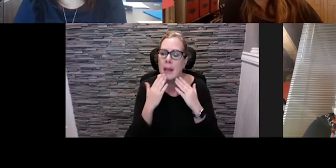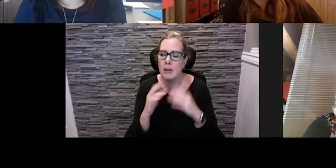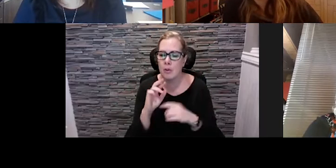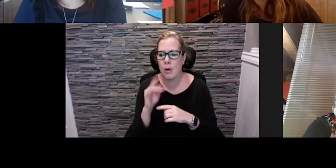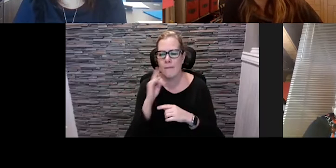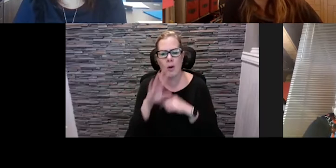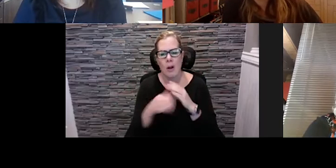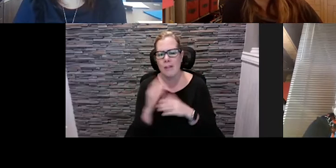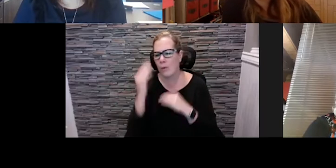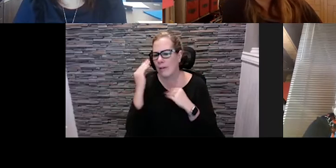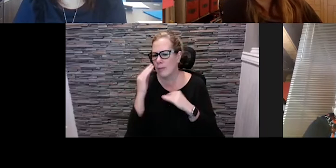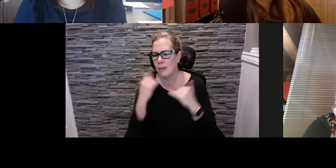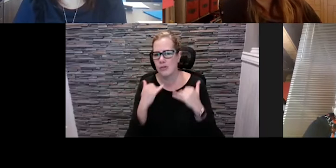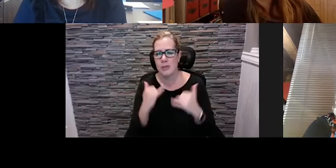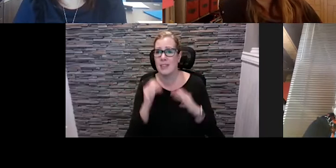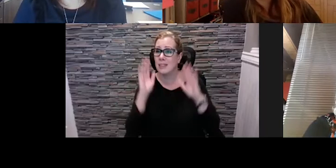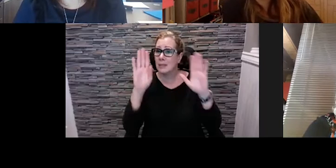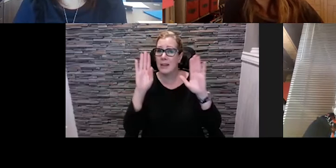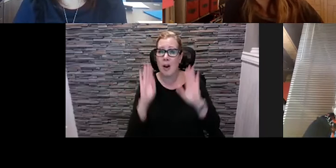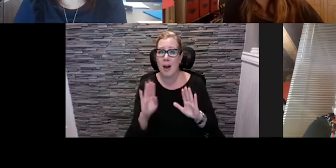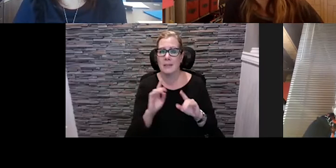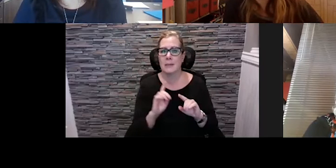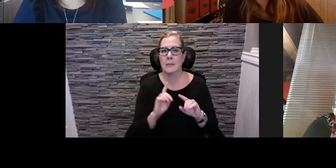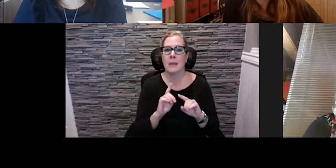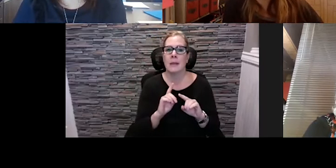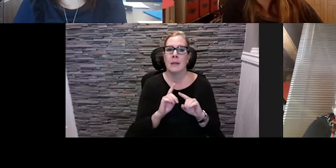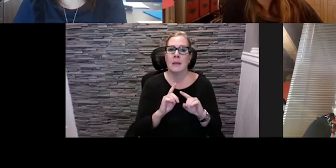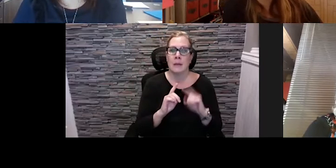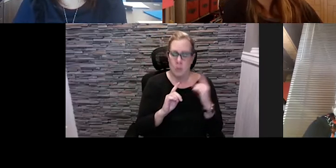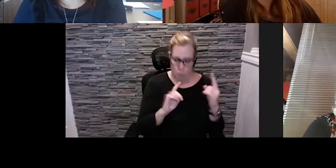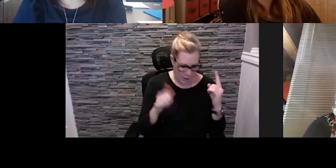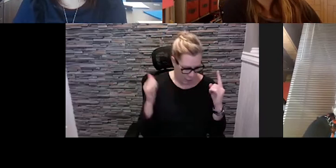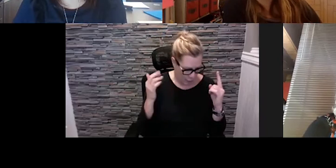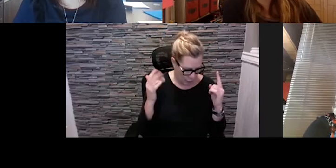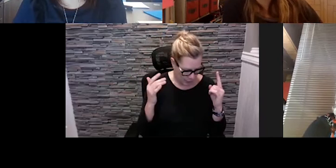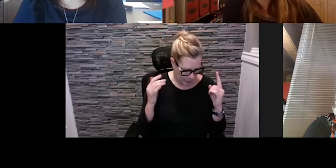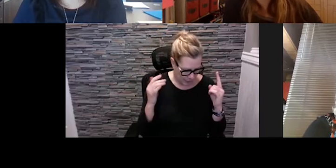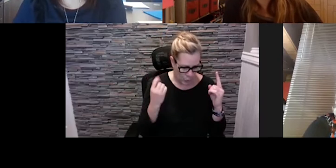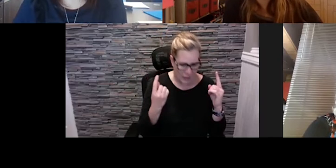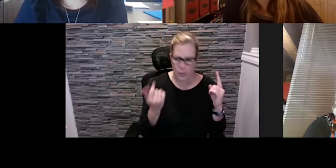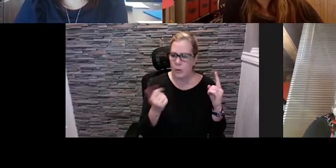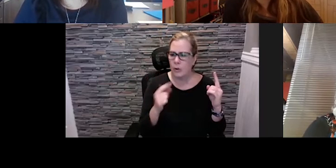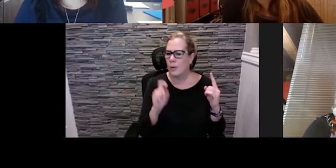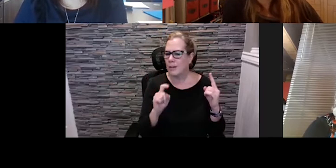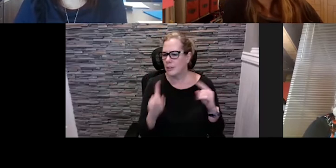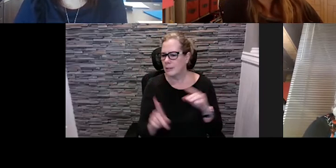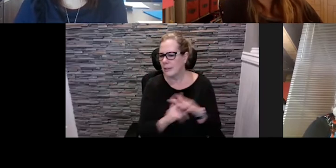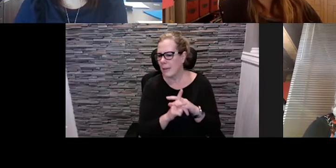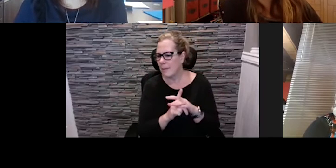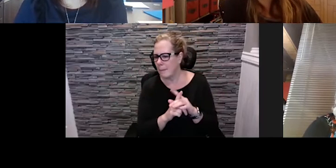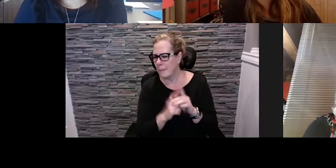information here today um one one other um we did have one other question that came in